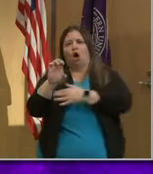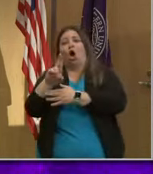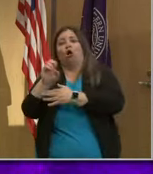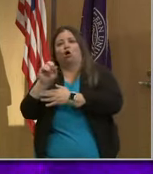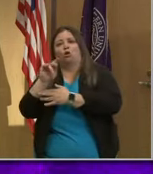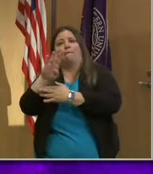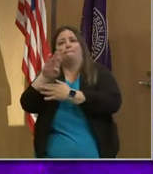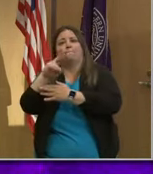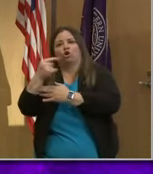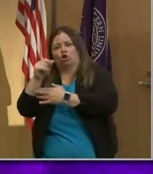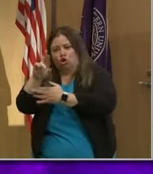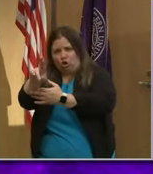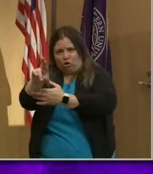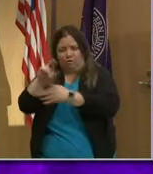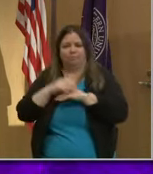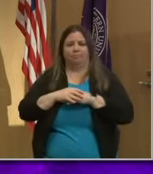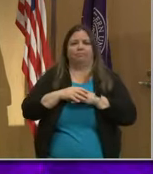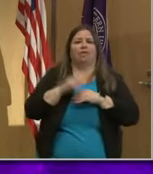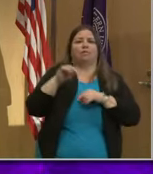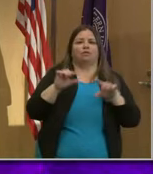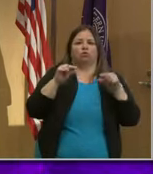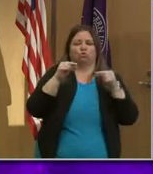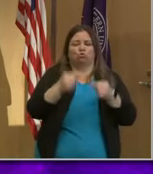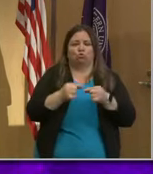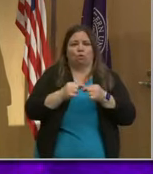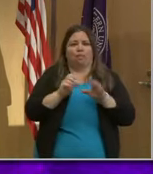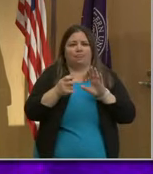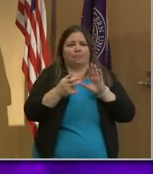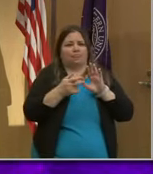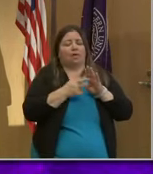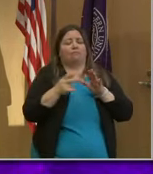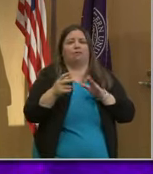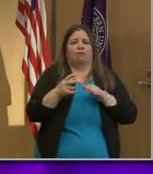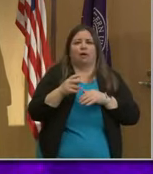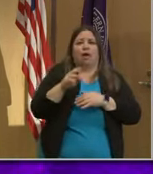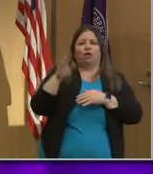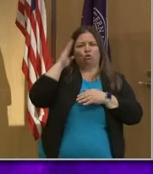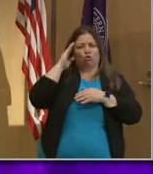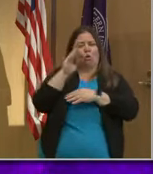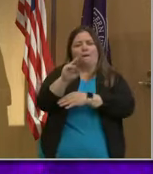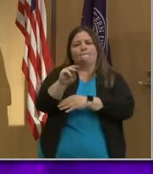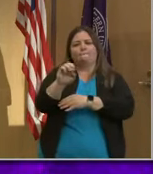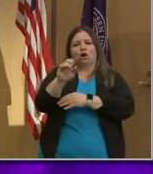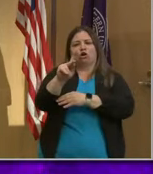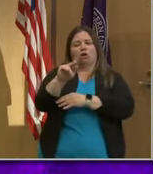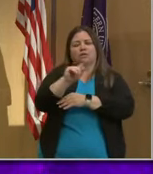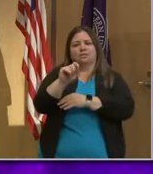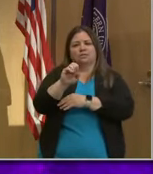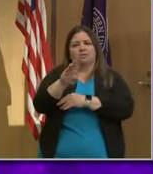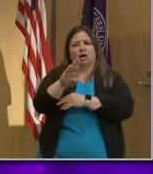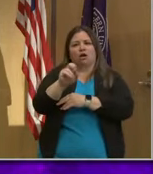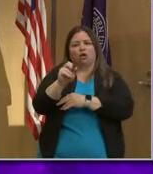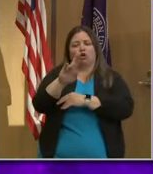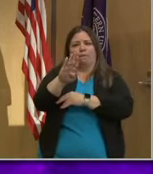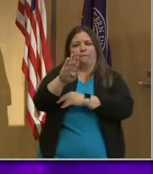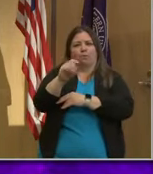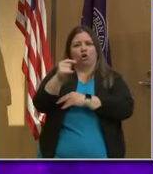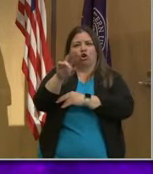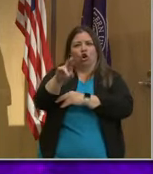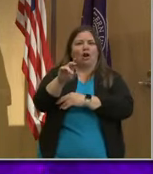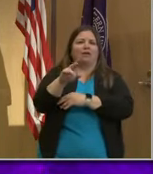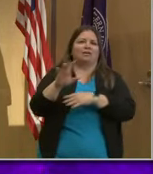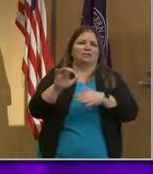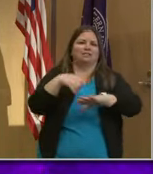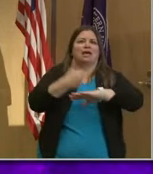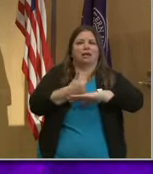This is a group that is backed by Priscilla Chan and Mark Zuckerberg, the founder of Facebook, now CEO of Meta. And